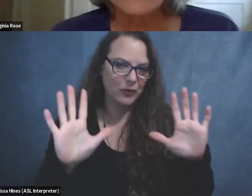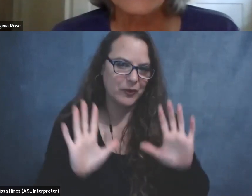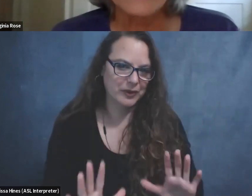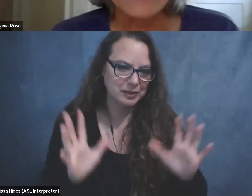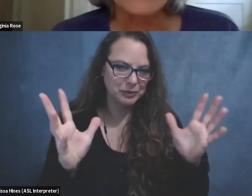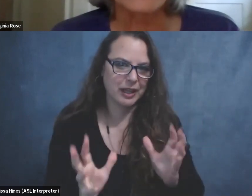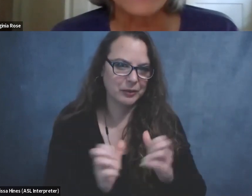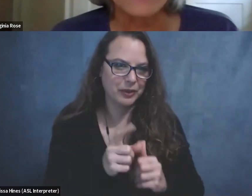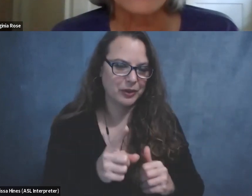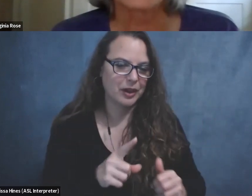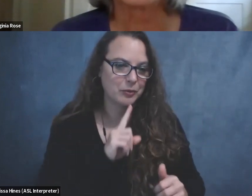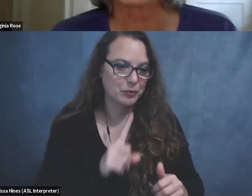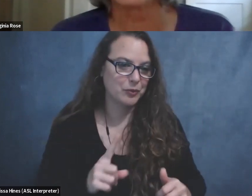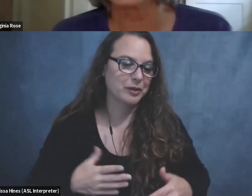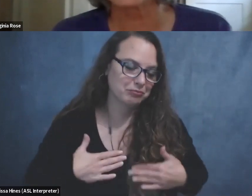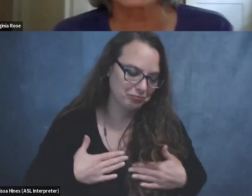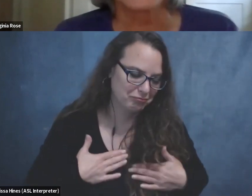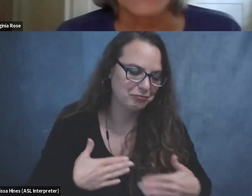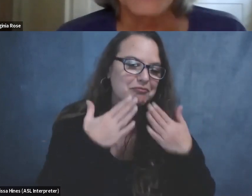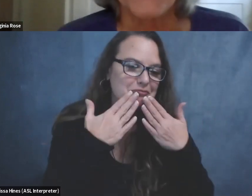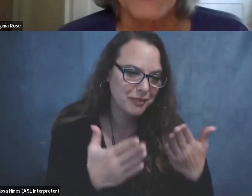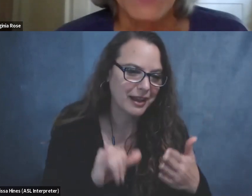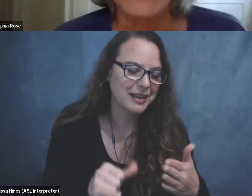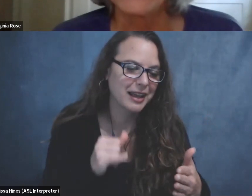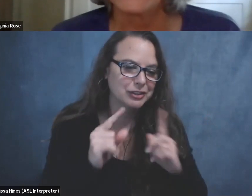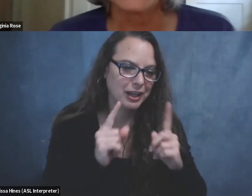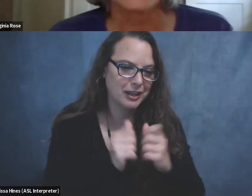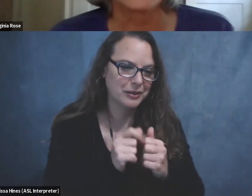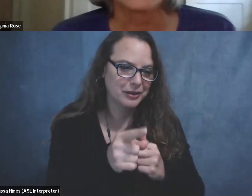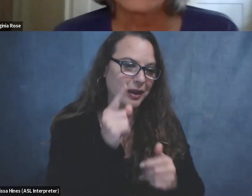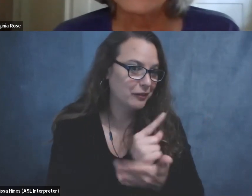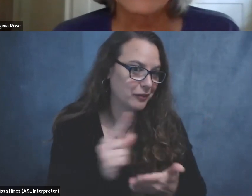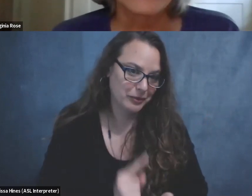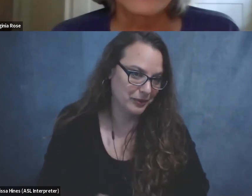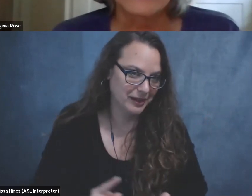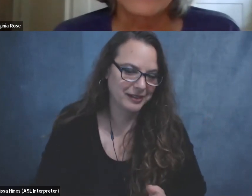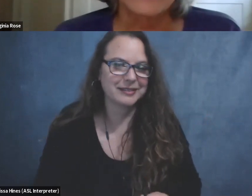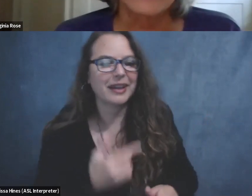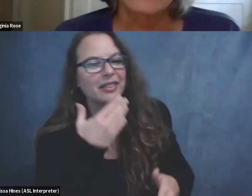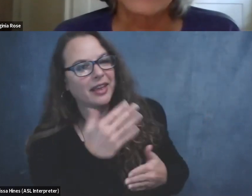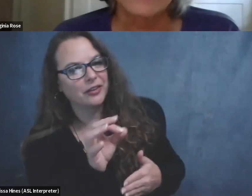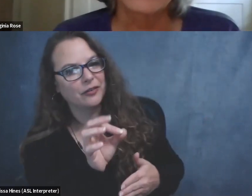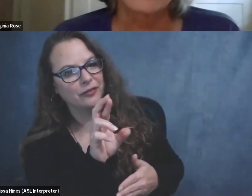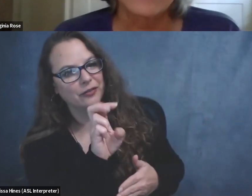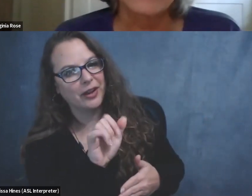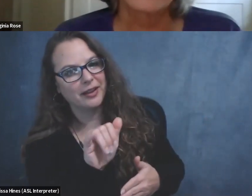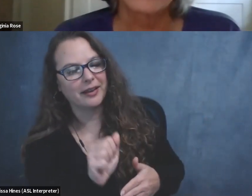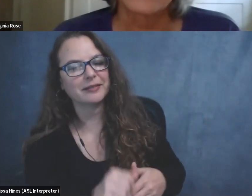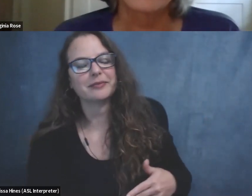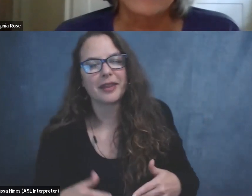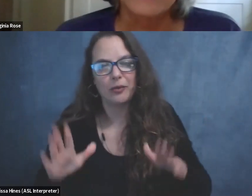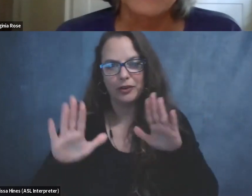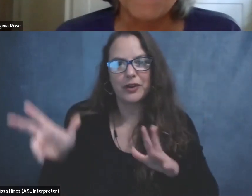grateful that I get to chat with you every week. Oh gosh. Thank you. Wonderful to, yeah, to hear a bit more about your experiences.